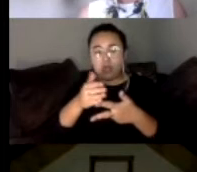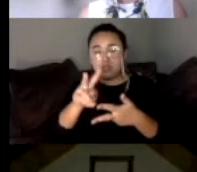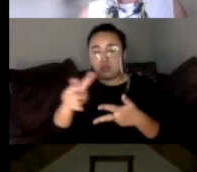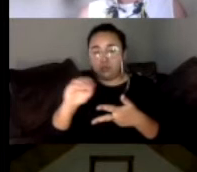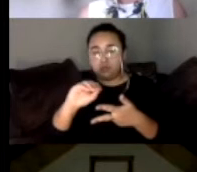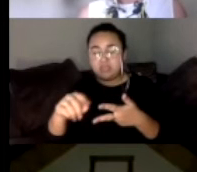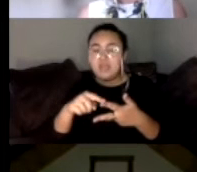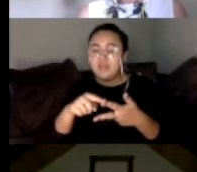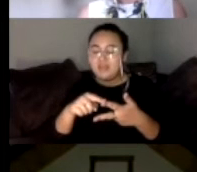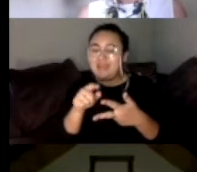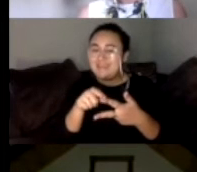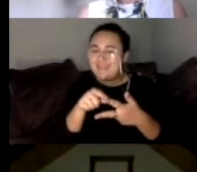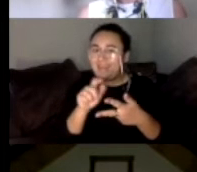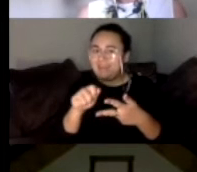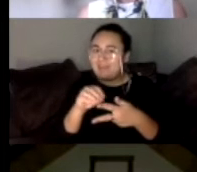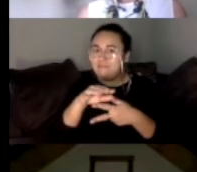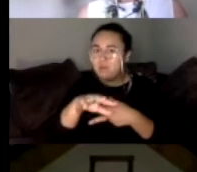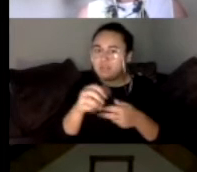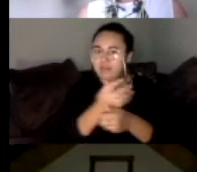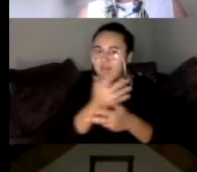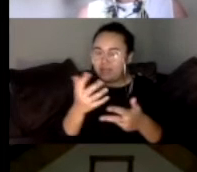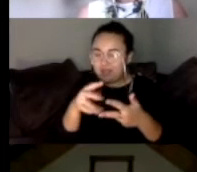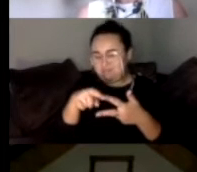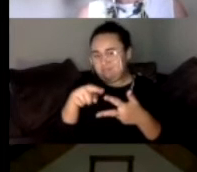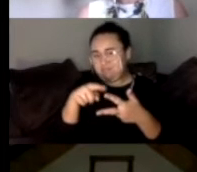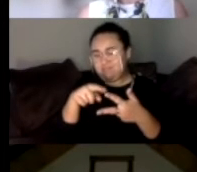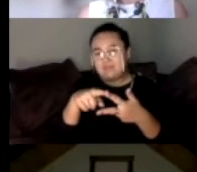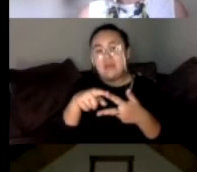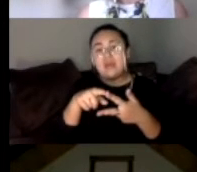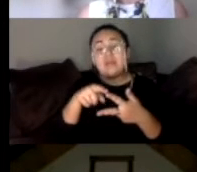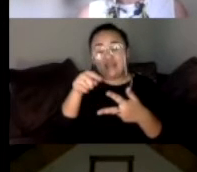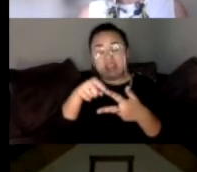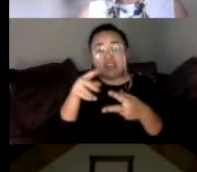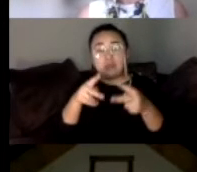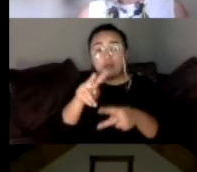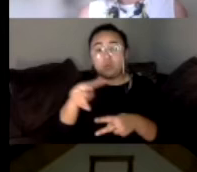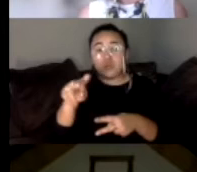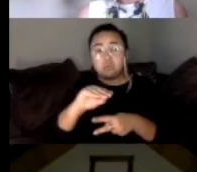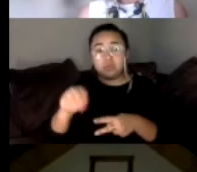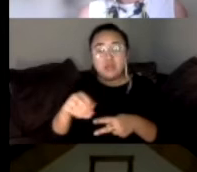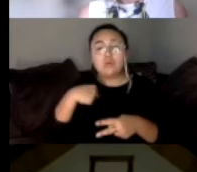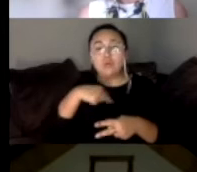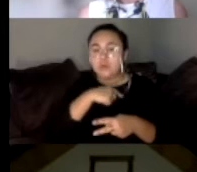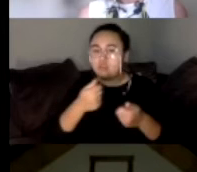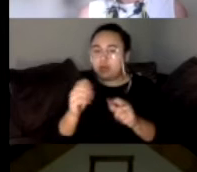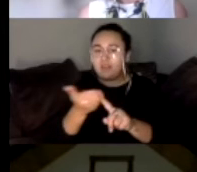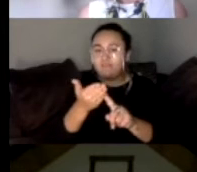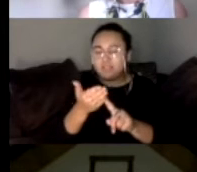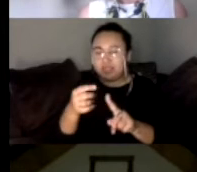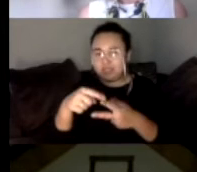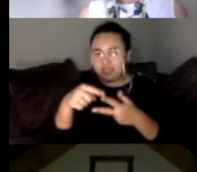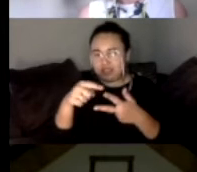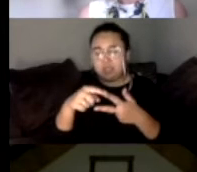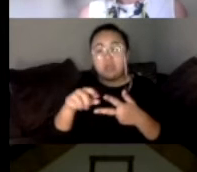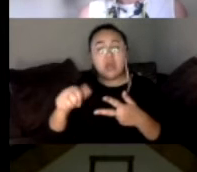a message we're going to, you're going to see a lot in the poll. That's the folks that we're trying to convince. Now, honestly, 11% said, I